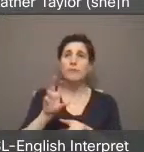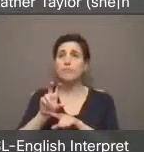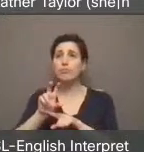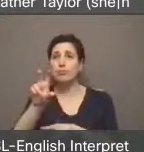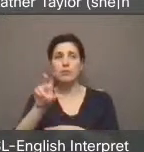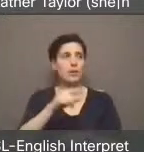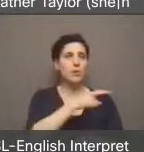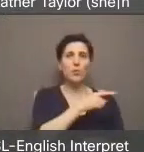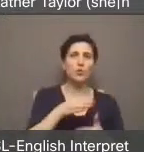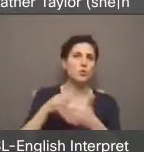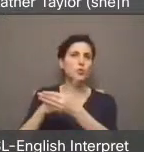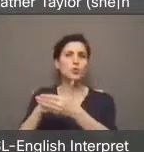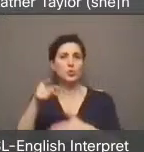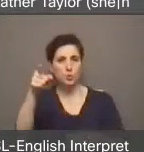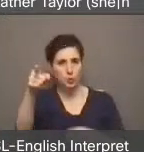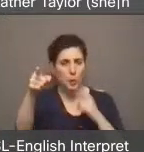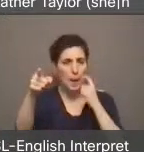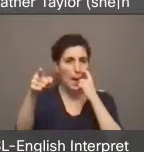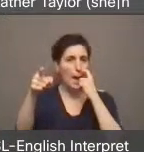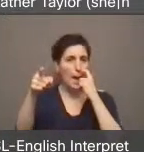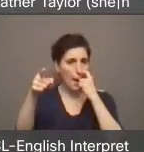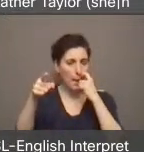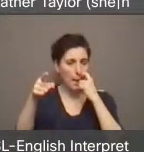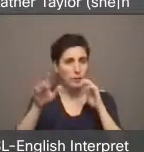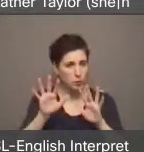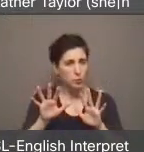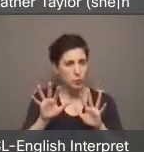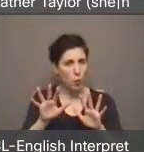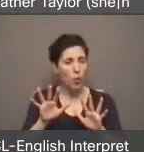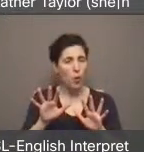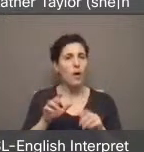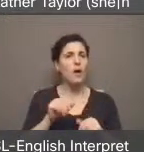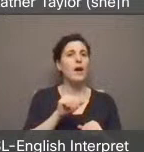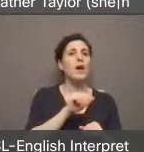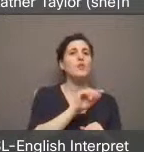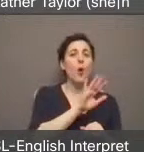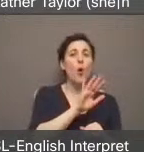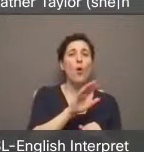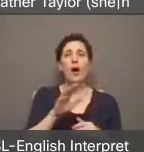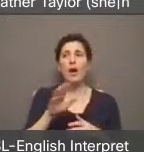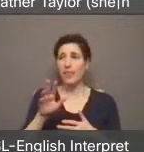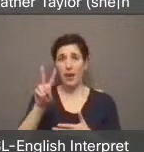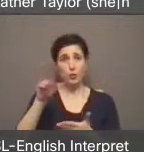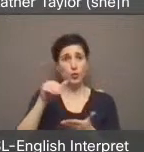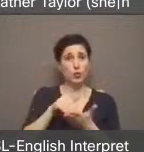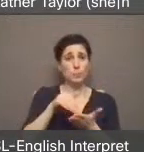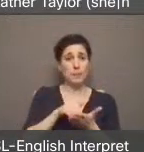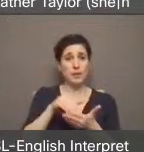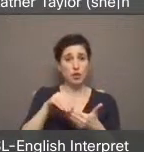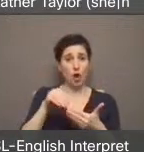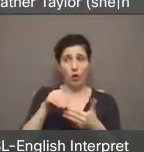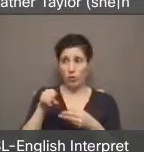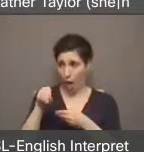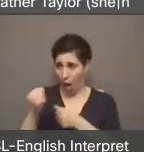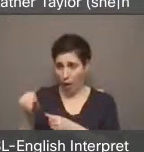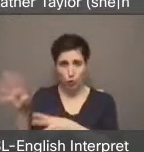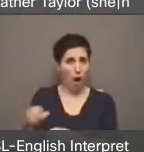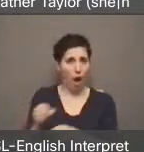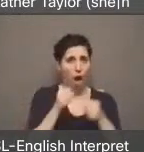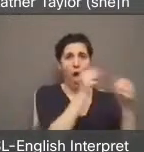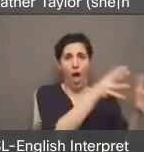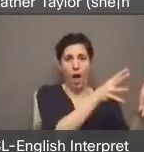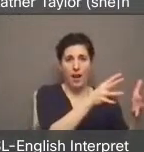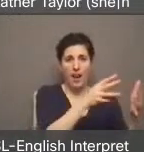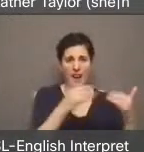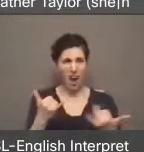The city spent two million dollars having the police evict those people from our parks, and now they want to give that same police service an additional